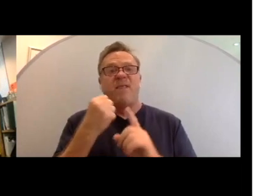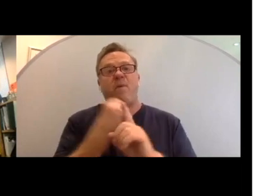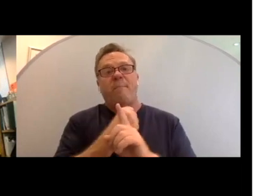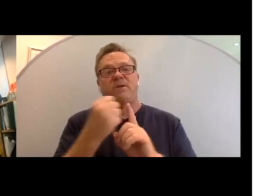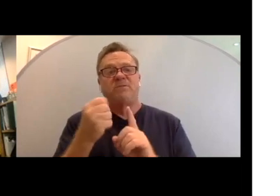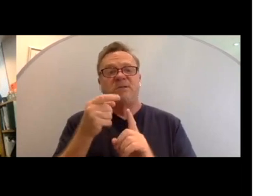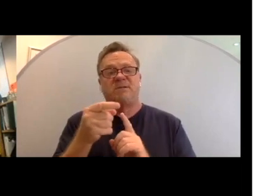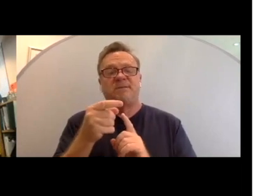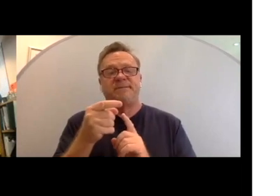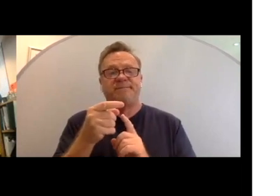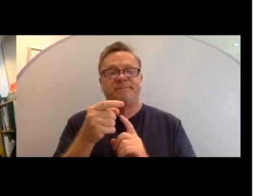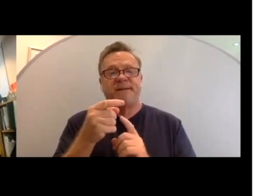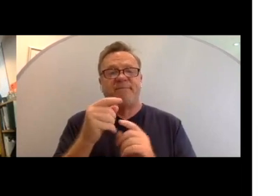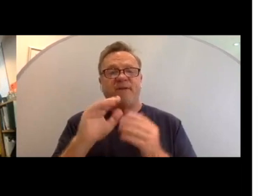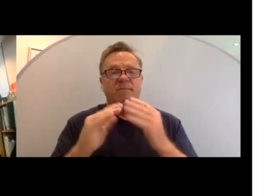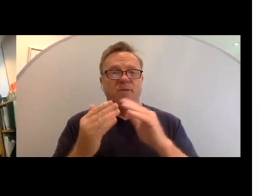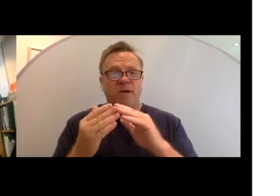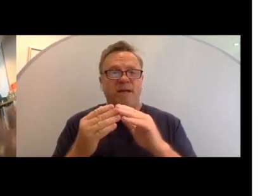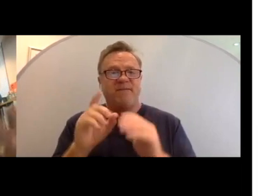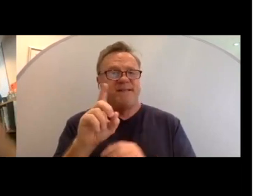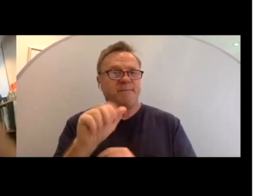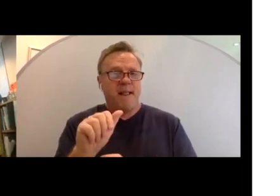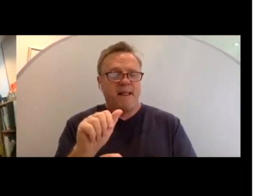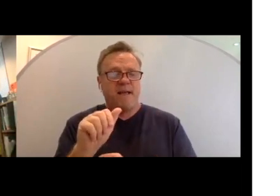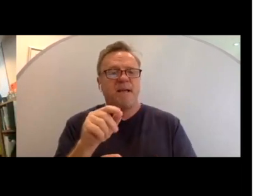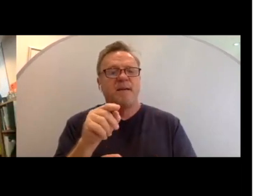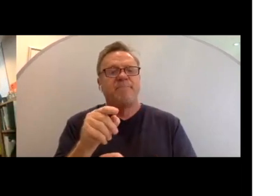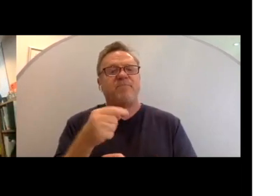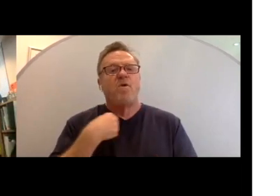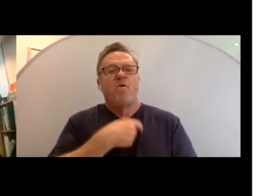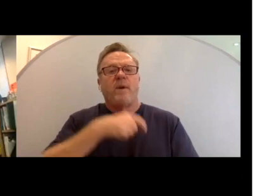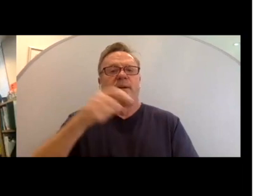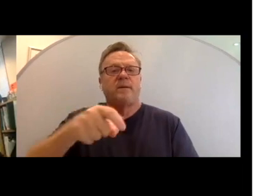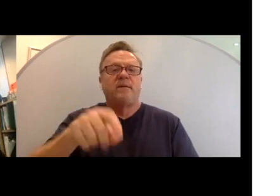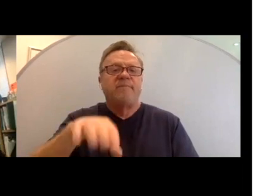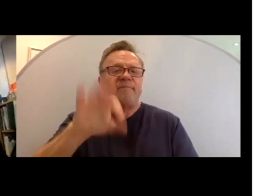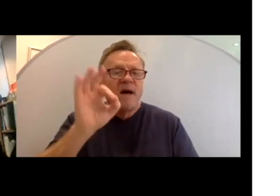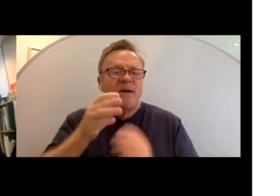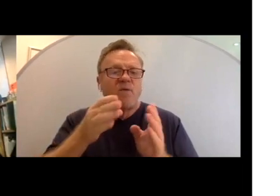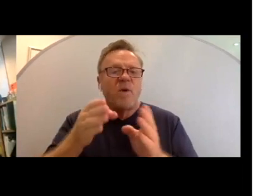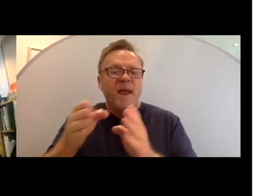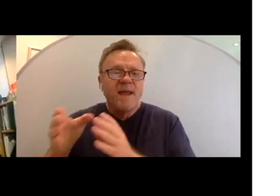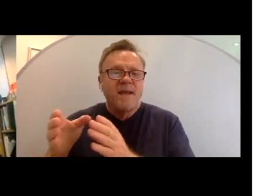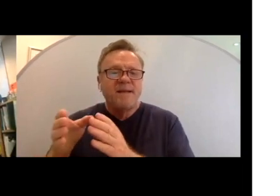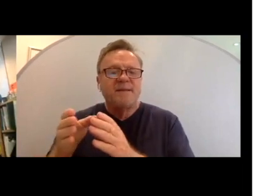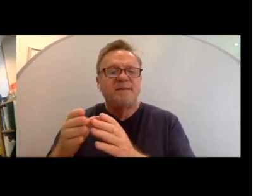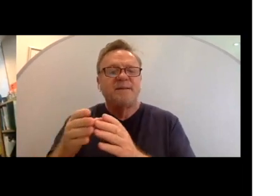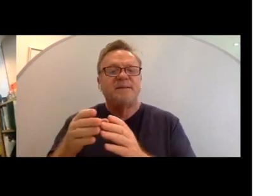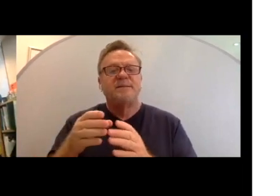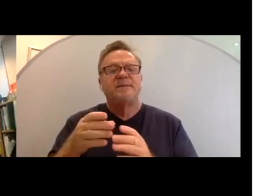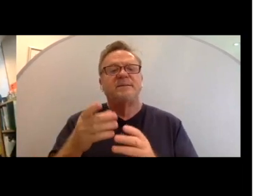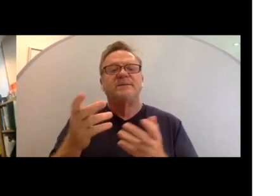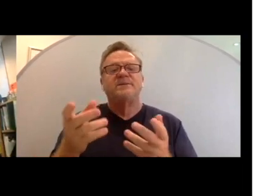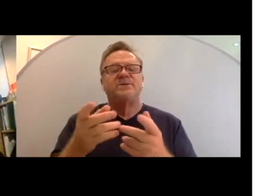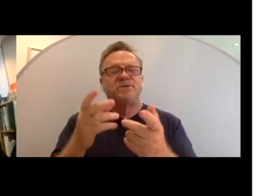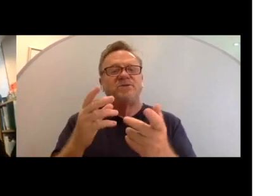the community of disability that we need to find ways to embrace.